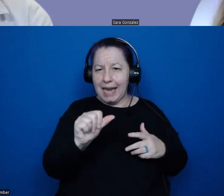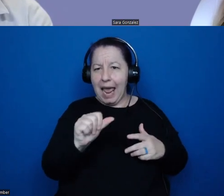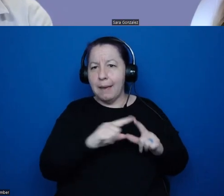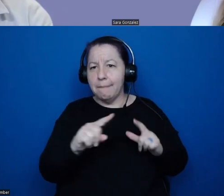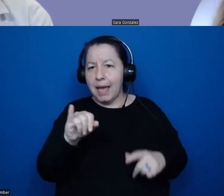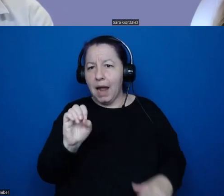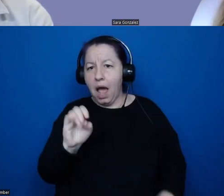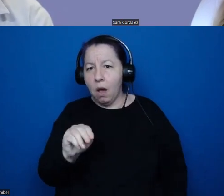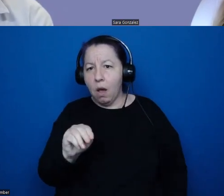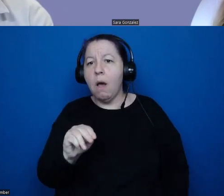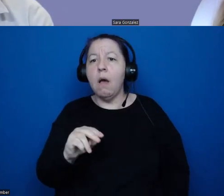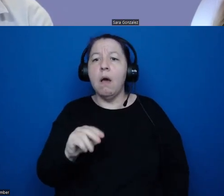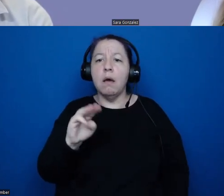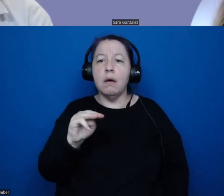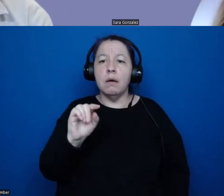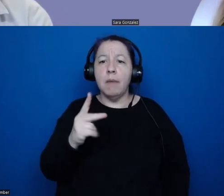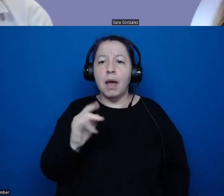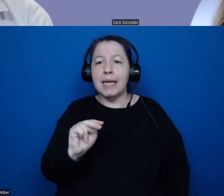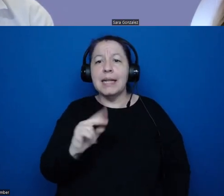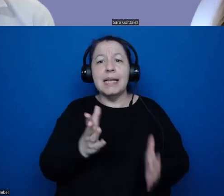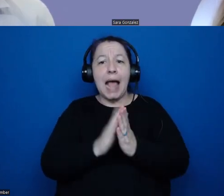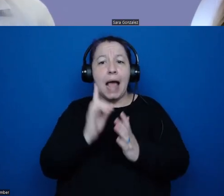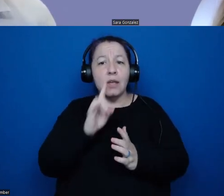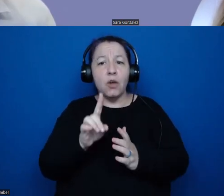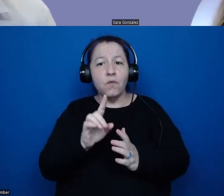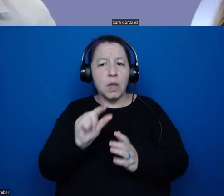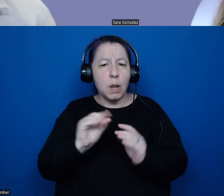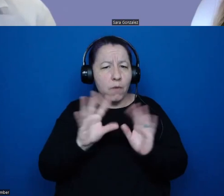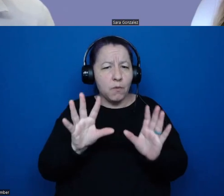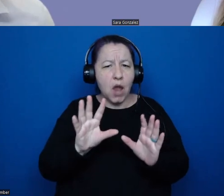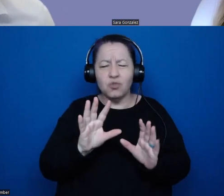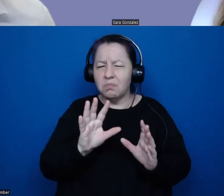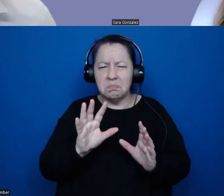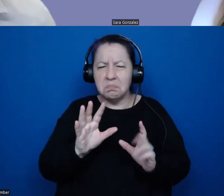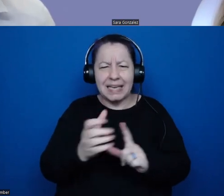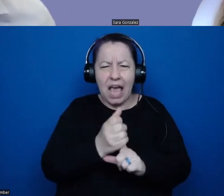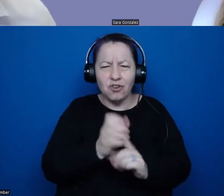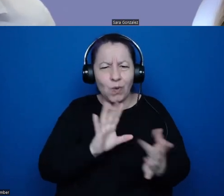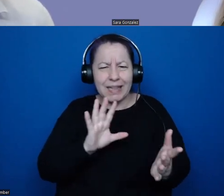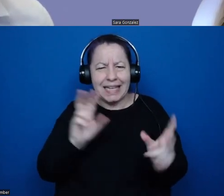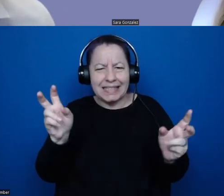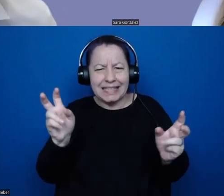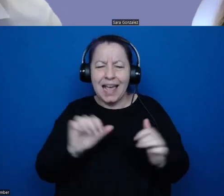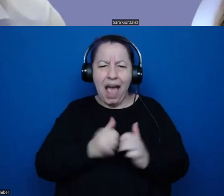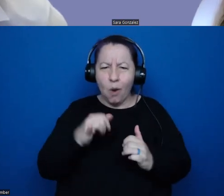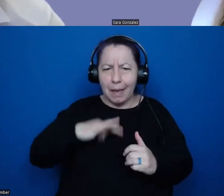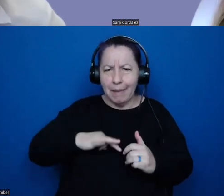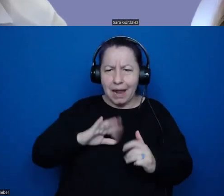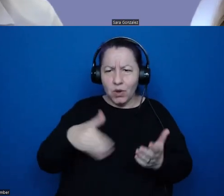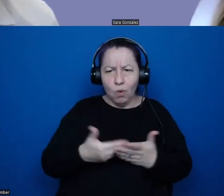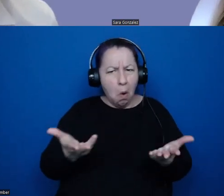asking for a little more clarification about the catch and release process and how that benefits everyone involved